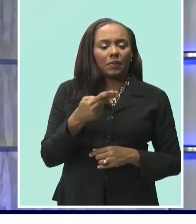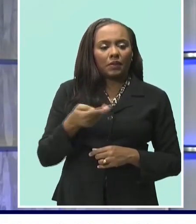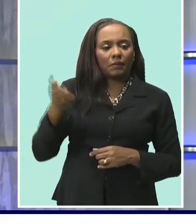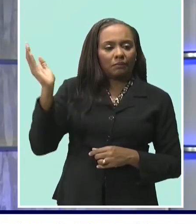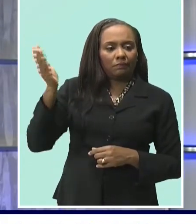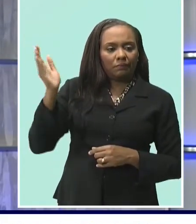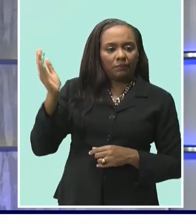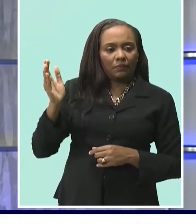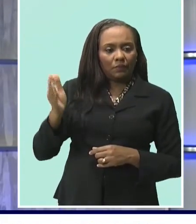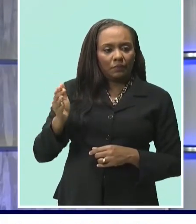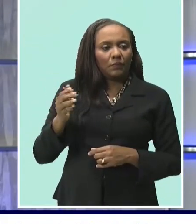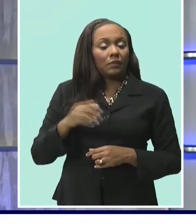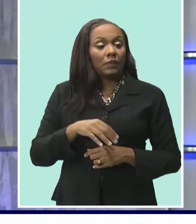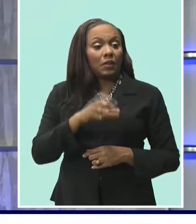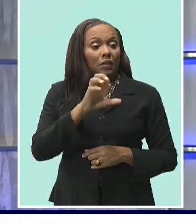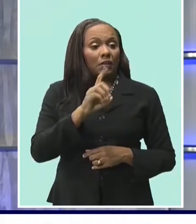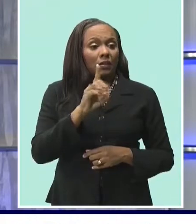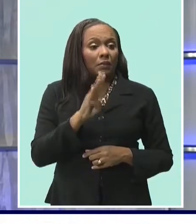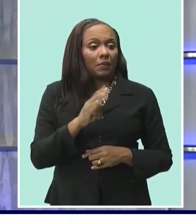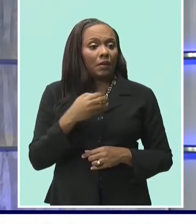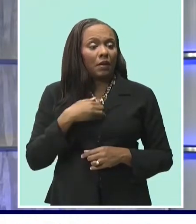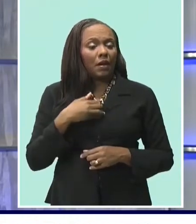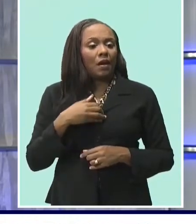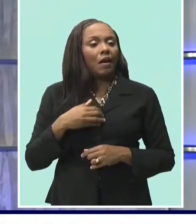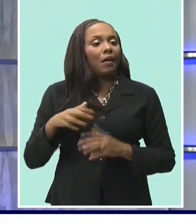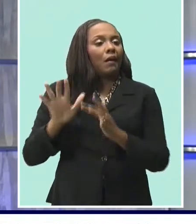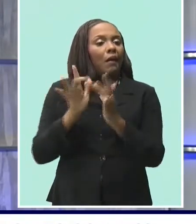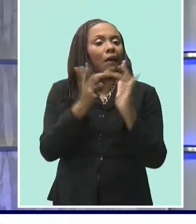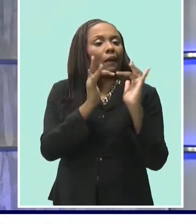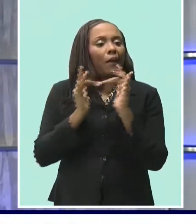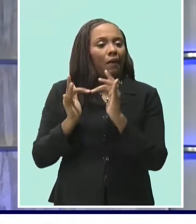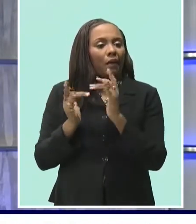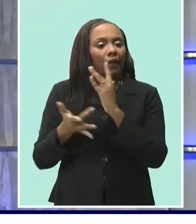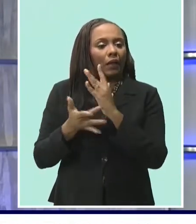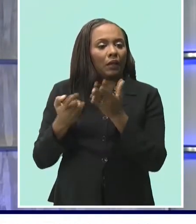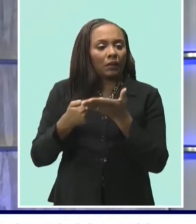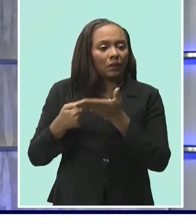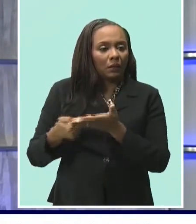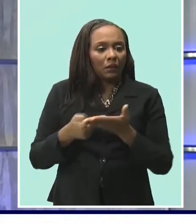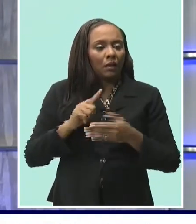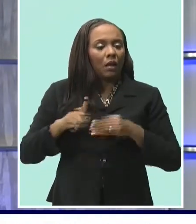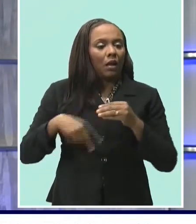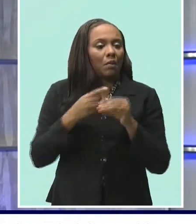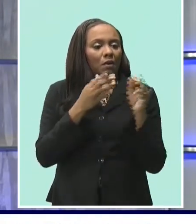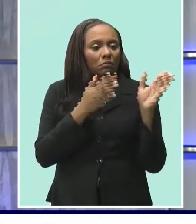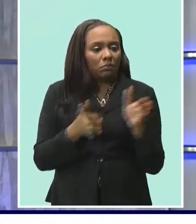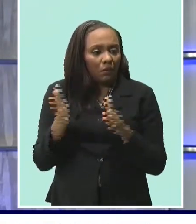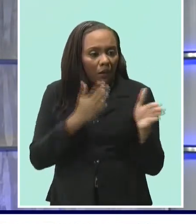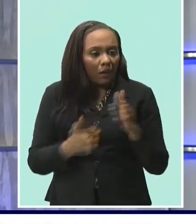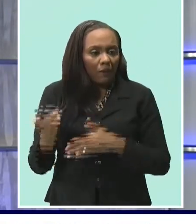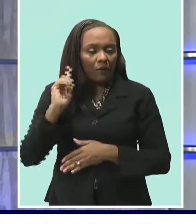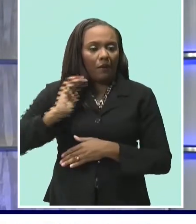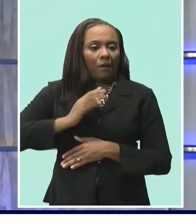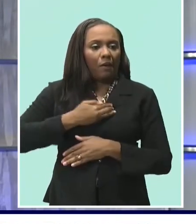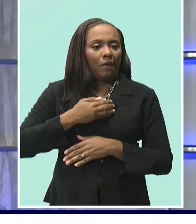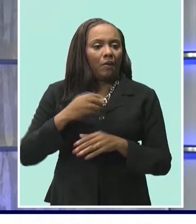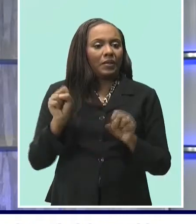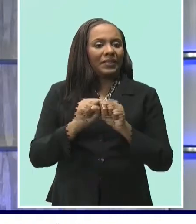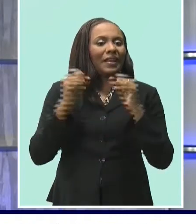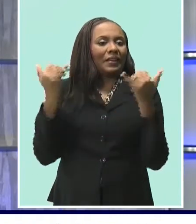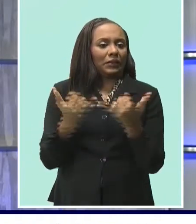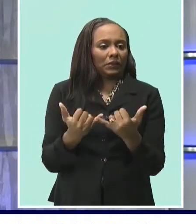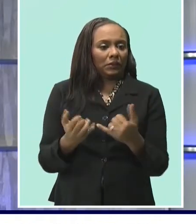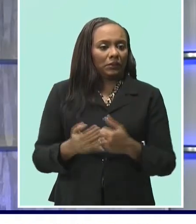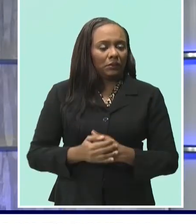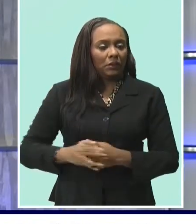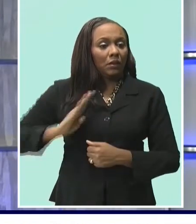hosted a public digital dialogue entitled COVID-19 SOS Strategies for Our Societies. The CDB president reveals the board of